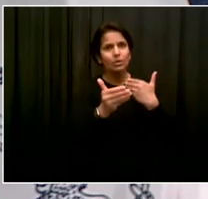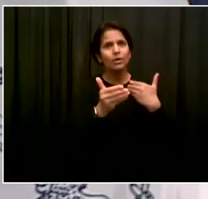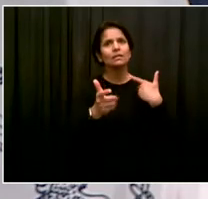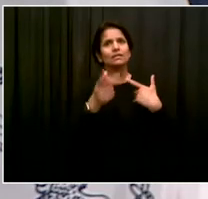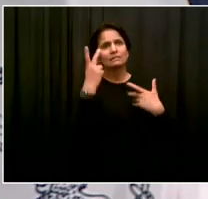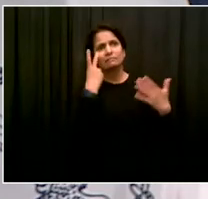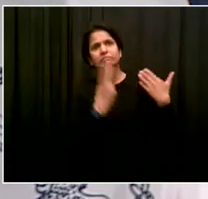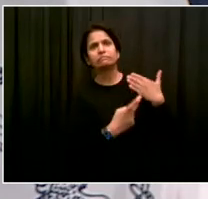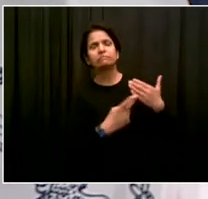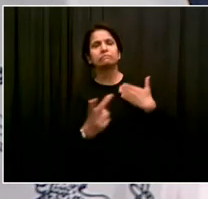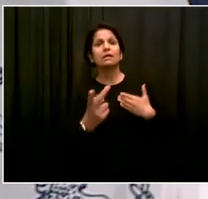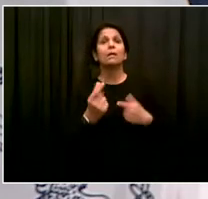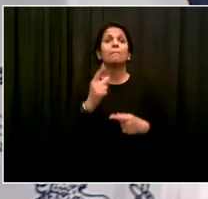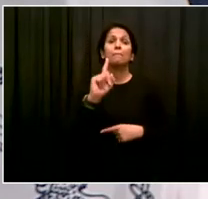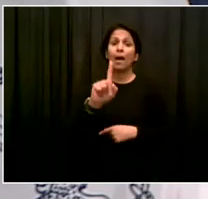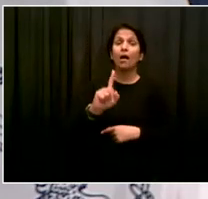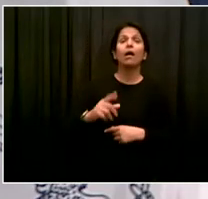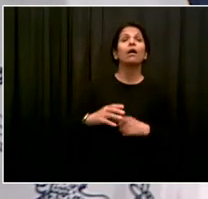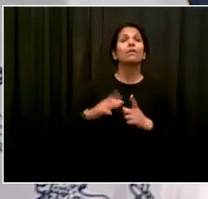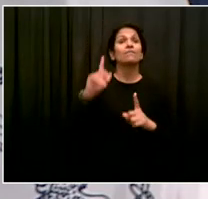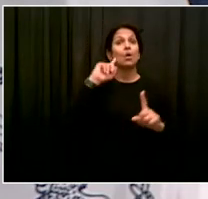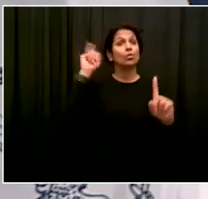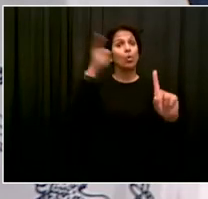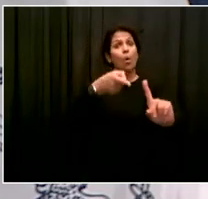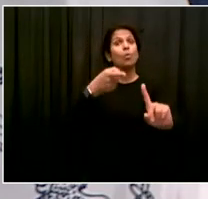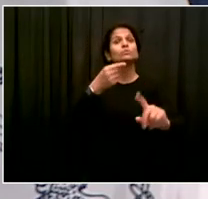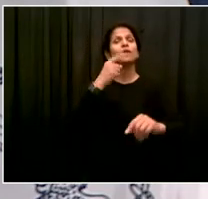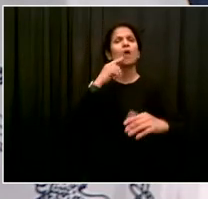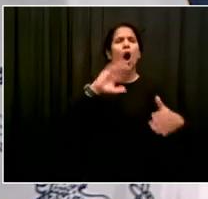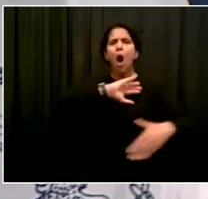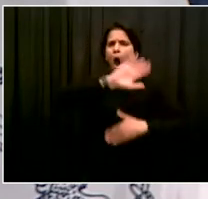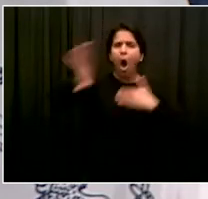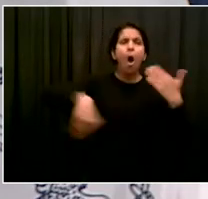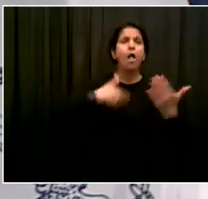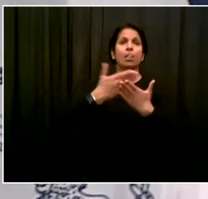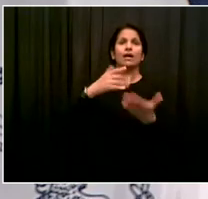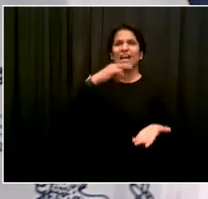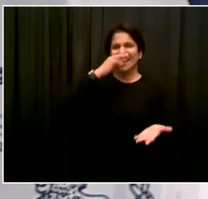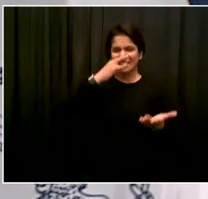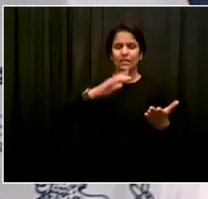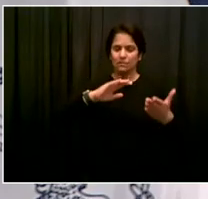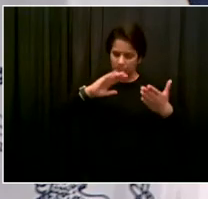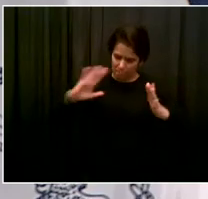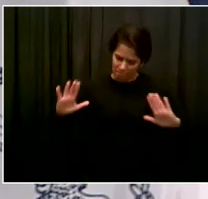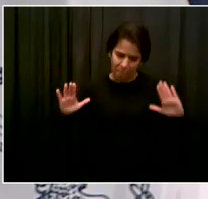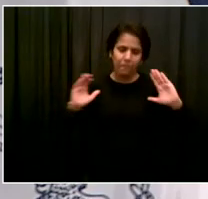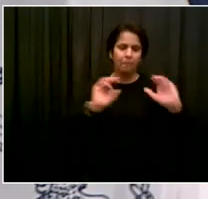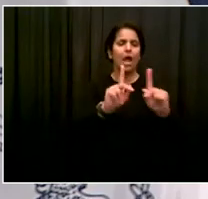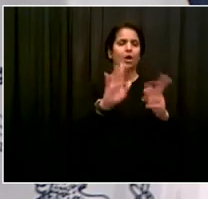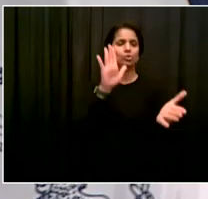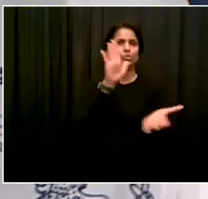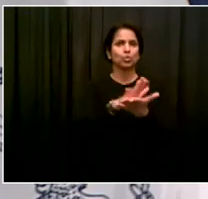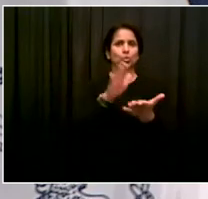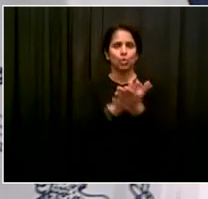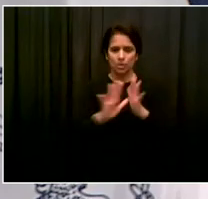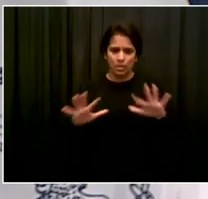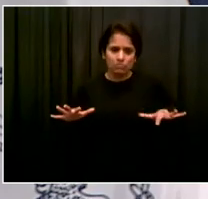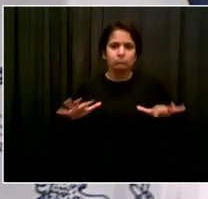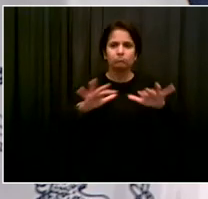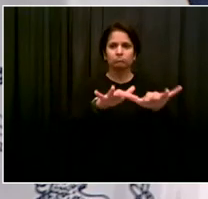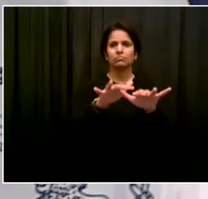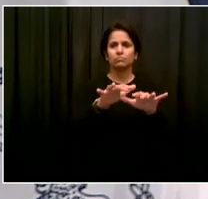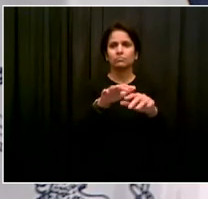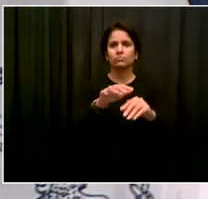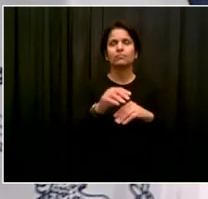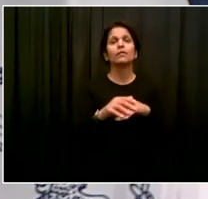back in the classroom. And we're planning on every child being back in the classroom. And you know, a lot could happen between now and September. And we don't